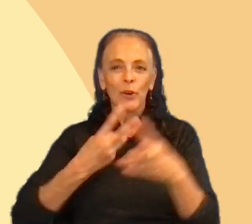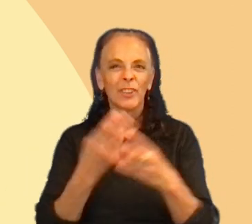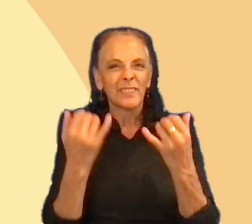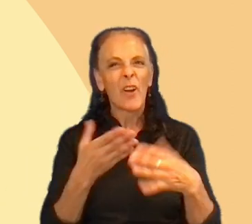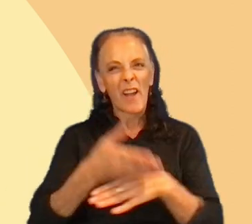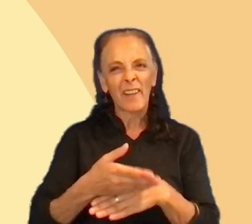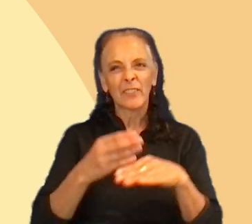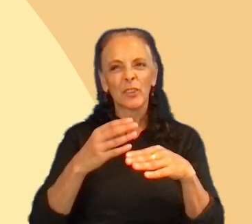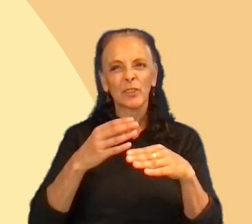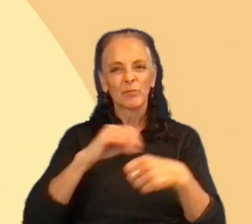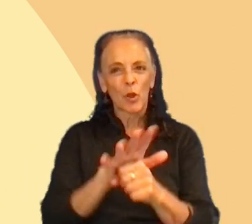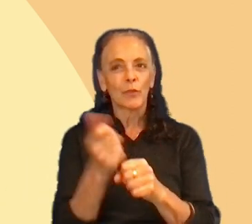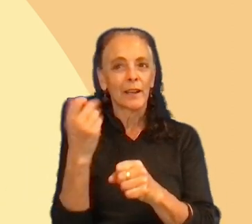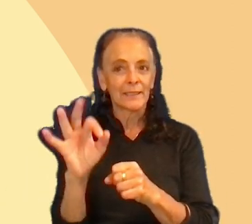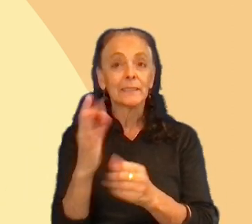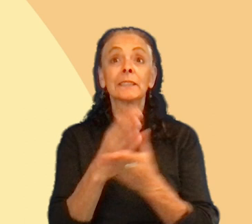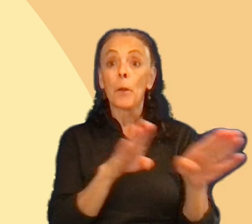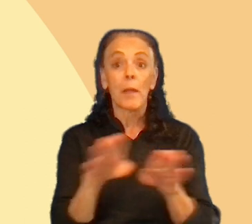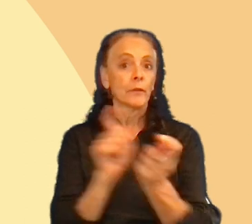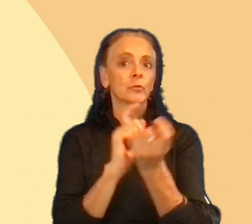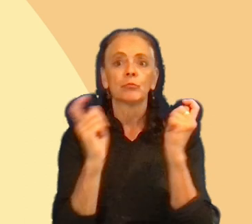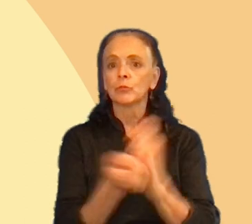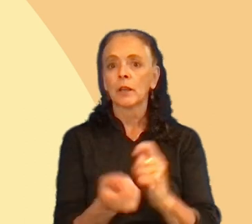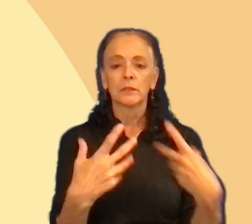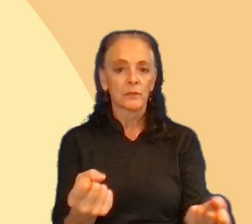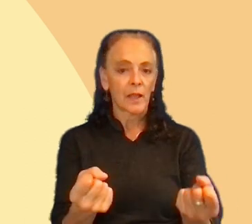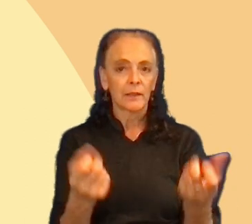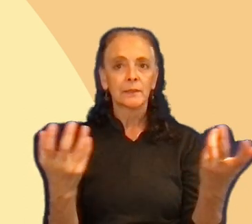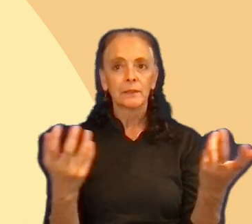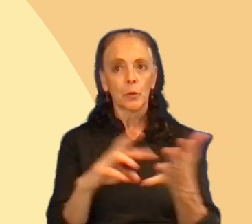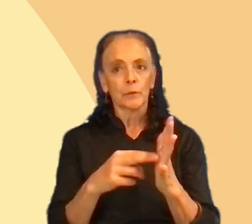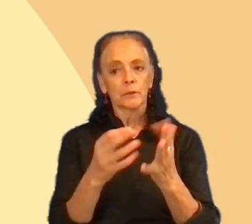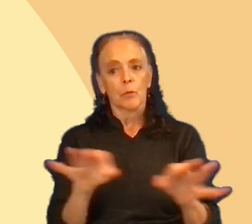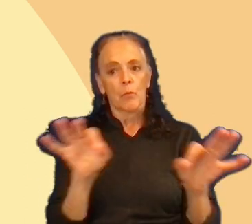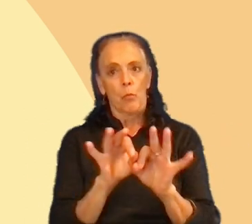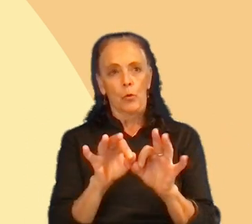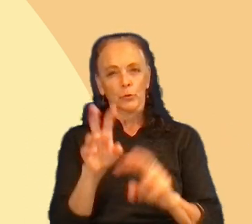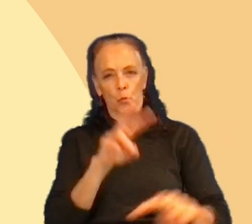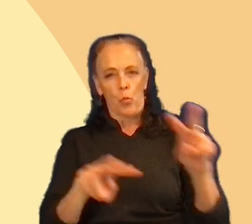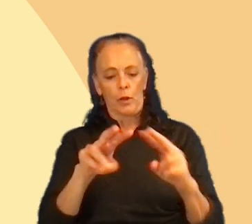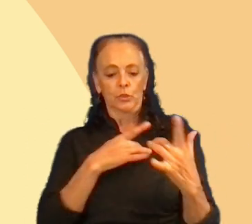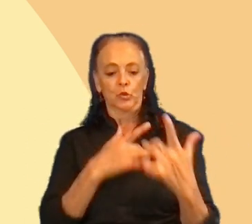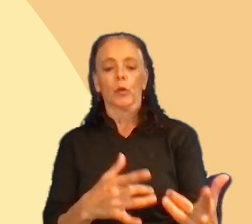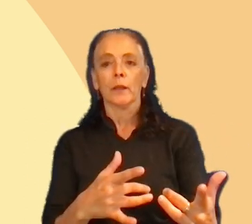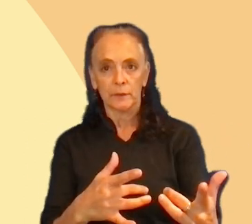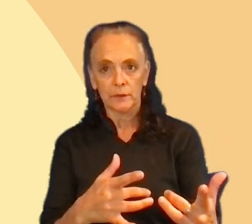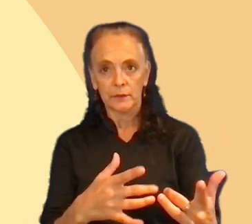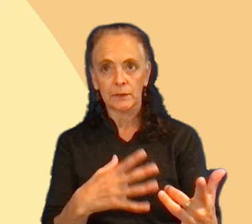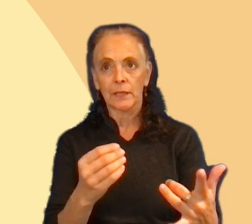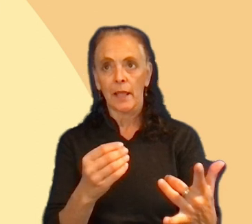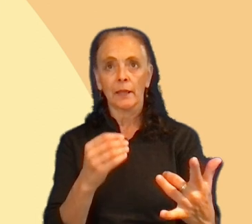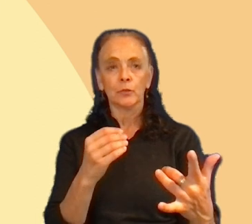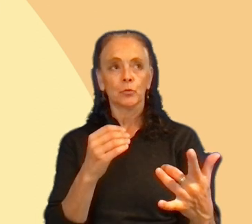and some behaviors change really fast. So it's really important to watch trends and understand behaviors to reach players